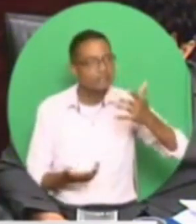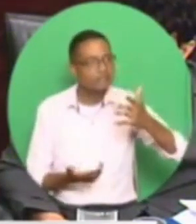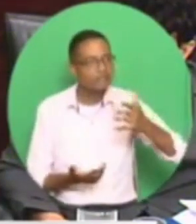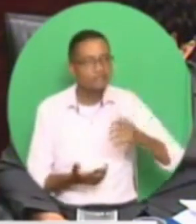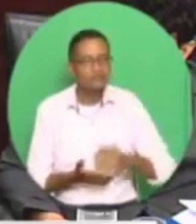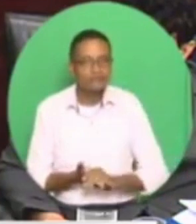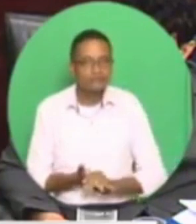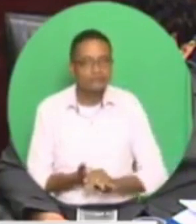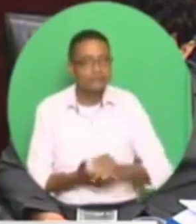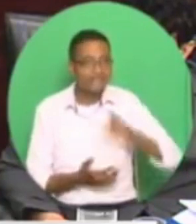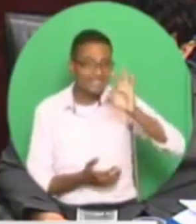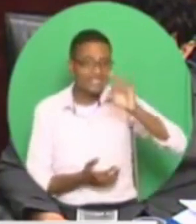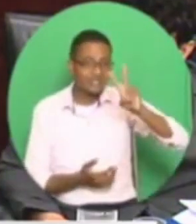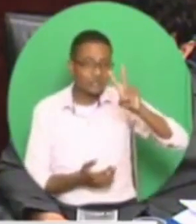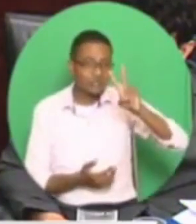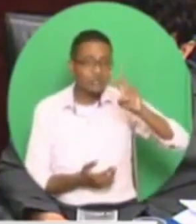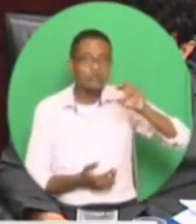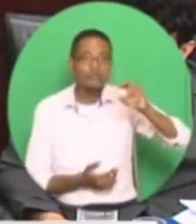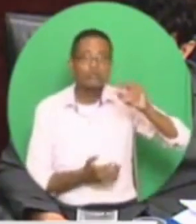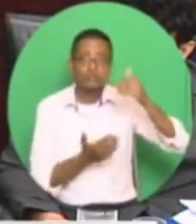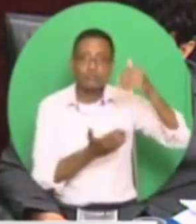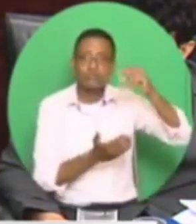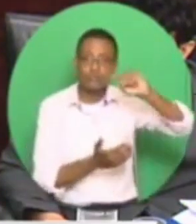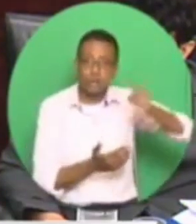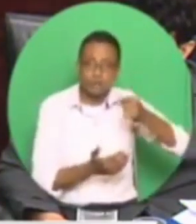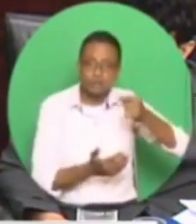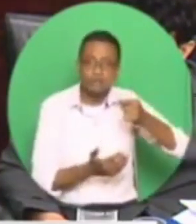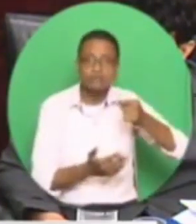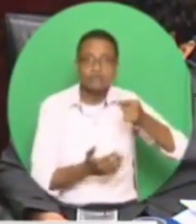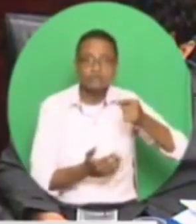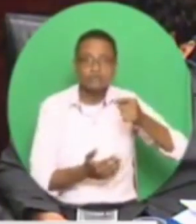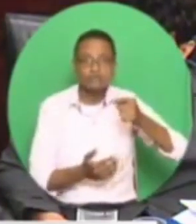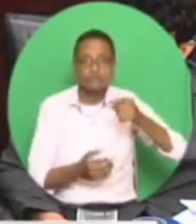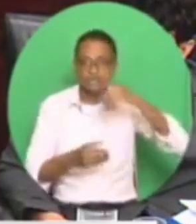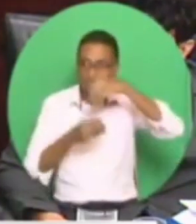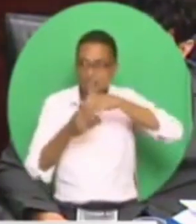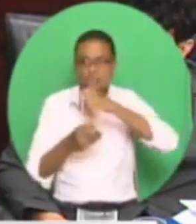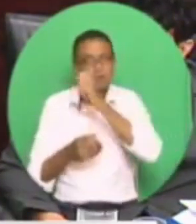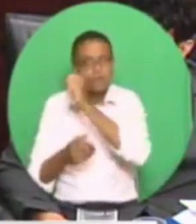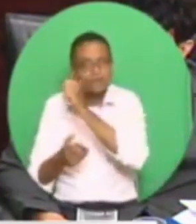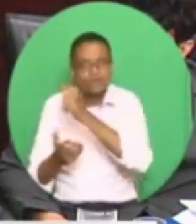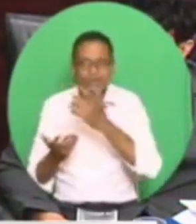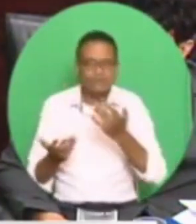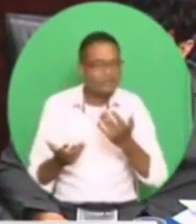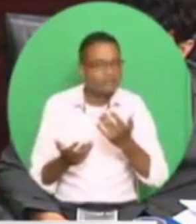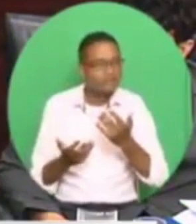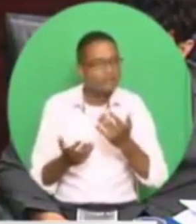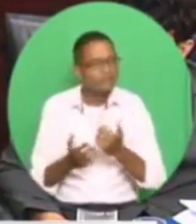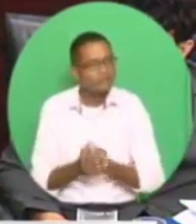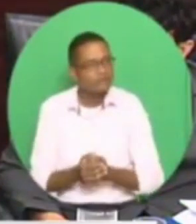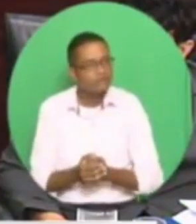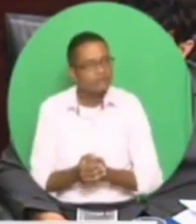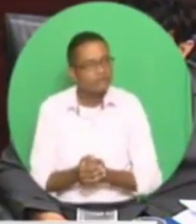$92,000 Rump in Tobago. Massey Communications, $225 million. Lobbyists in America,